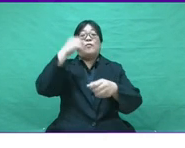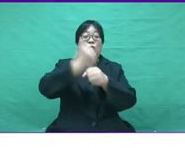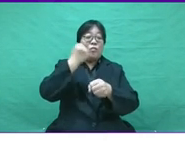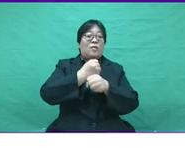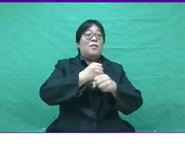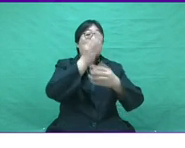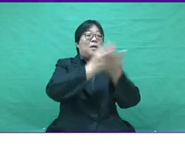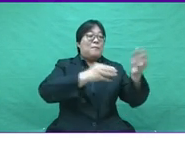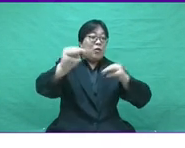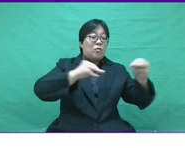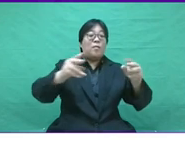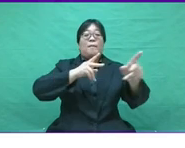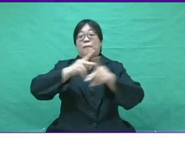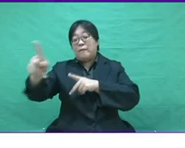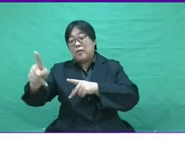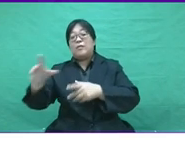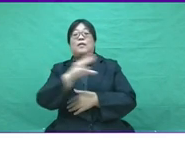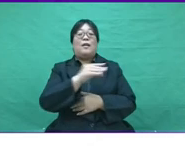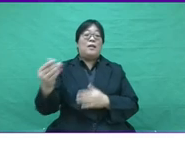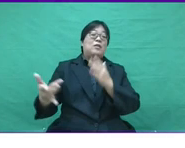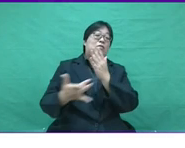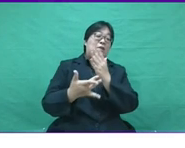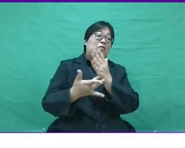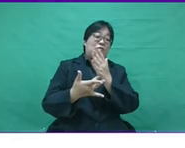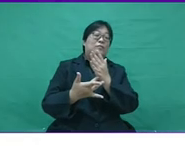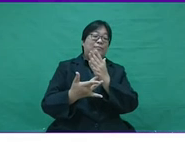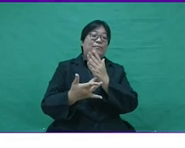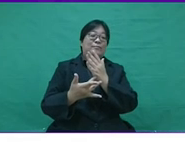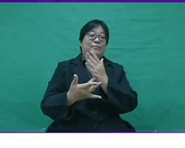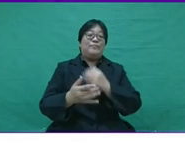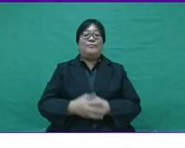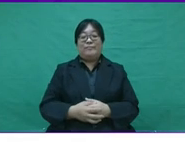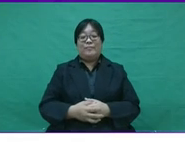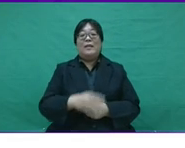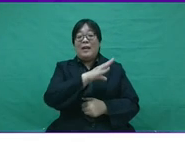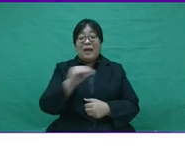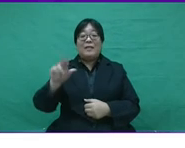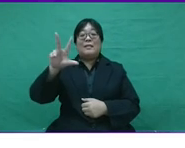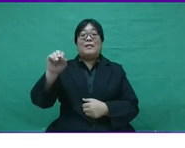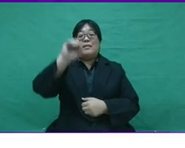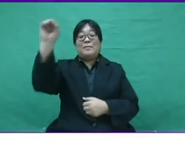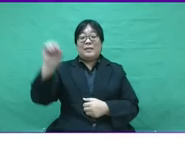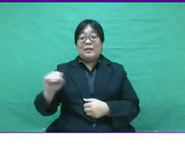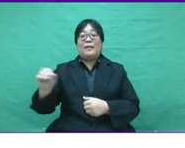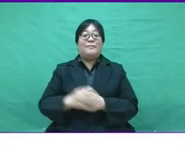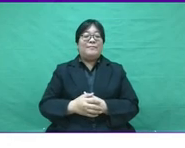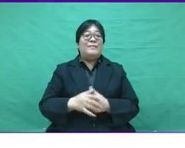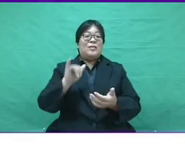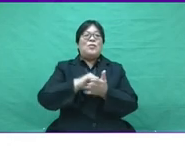consisting of people who are working in management, professional and technological